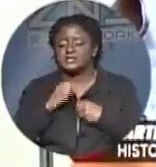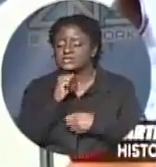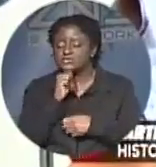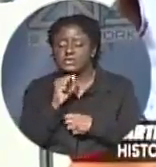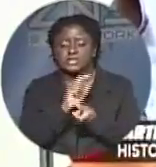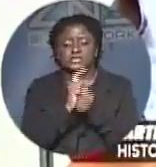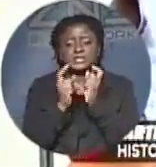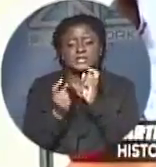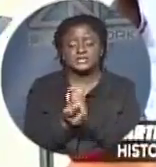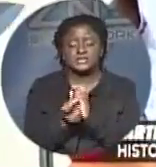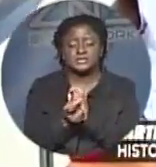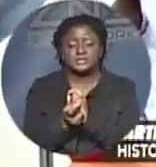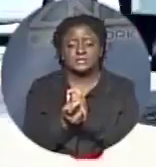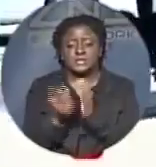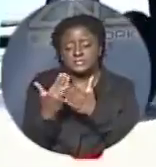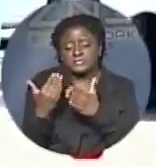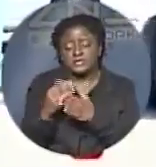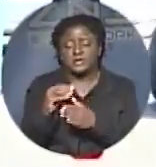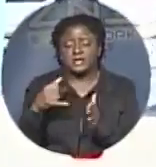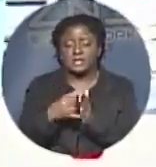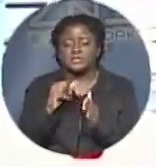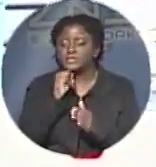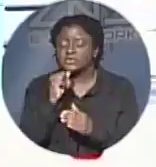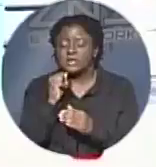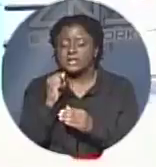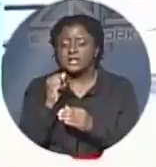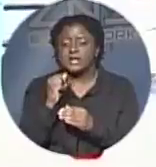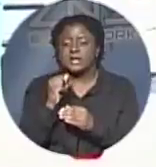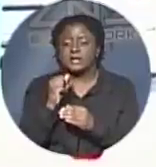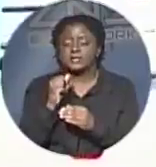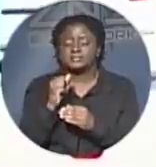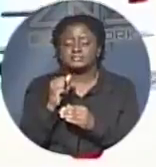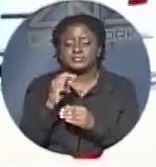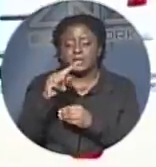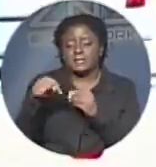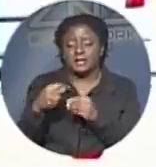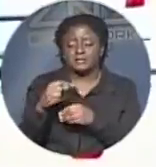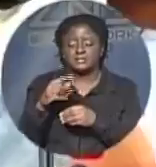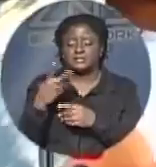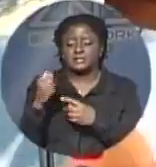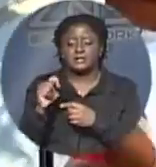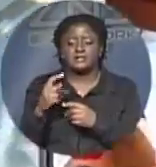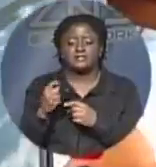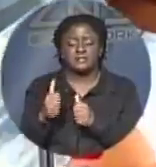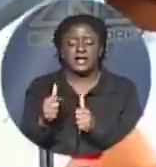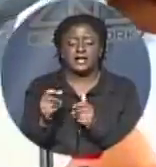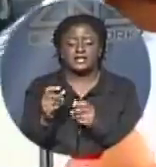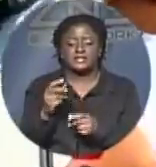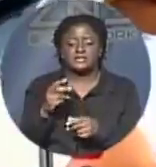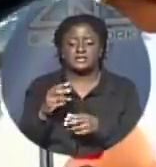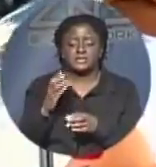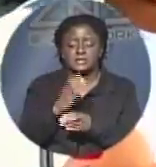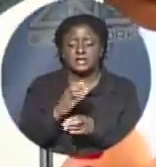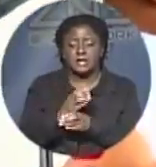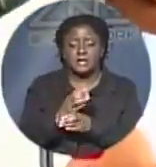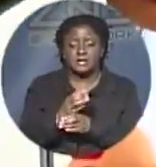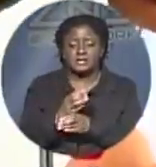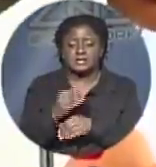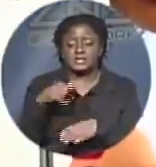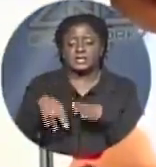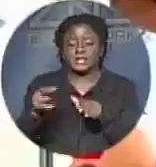But it wasn't all about the fast rides. When Turbo stopped off in Harbor Island, things significantly slowed down.